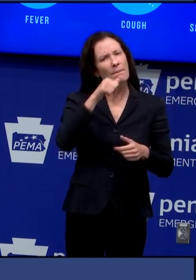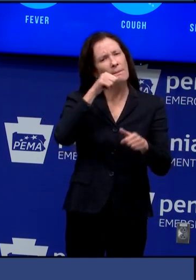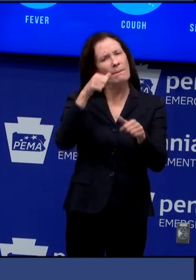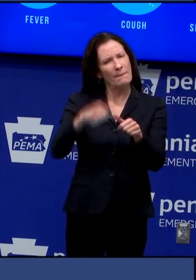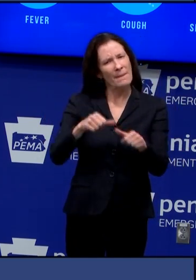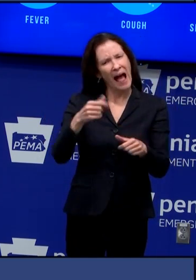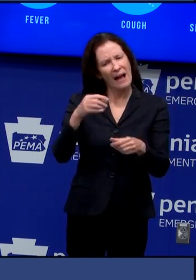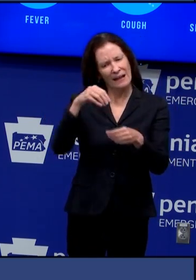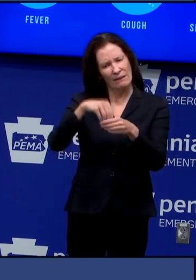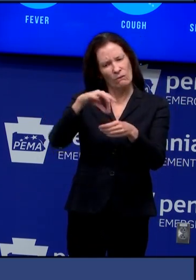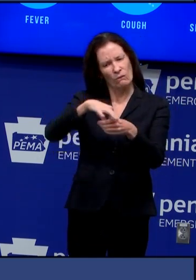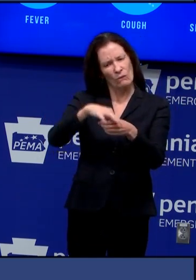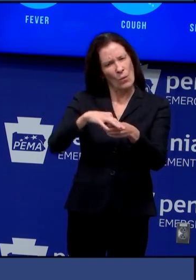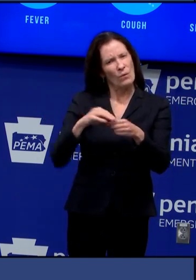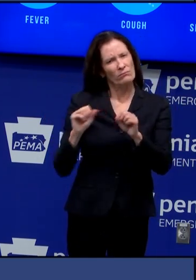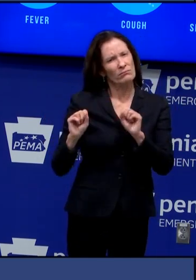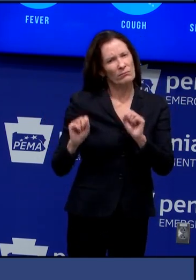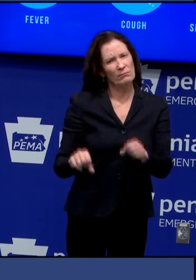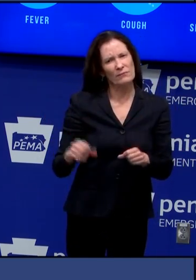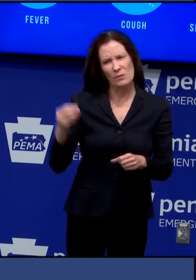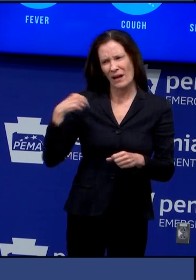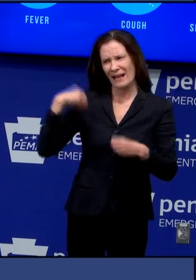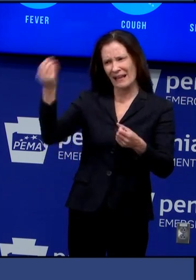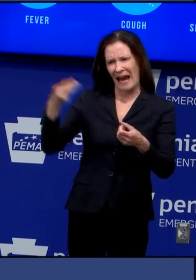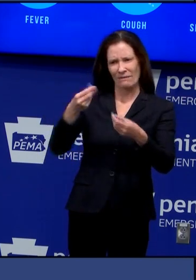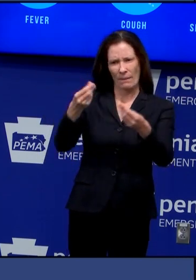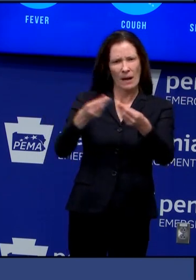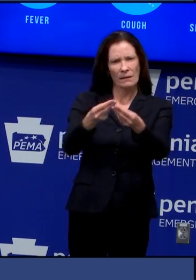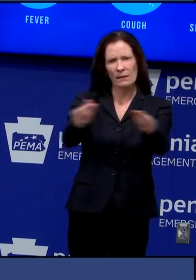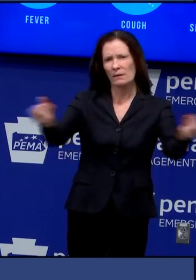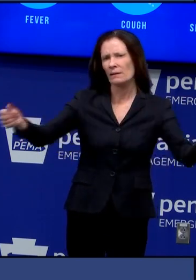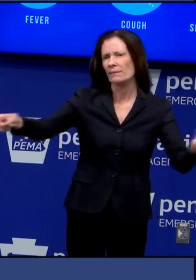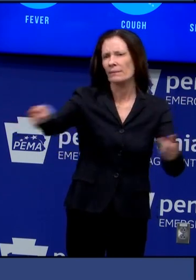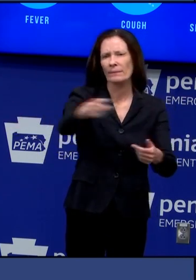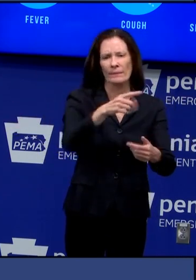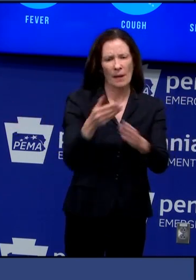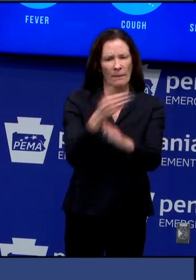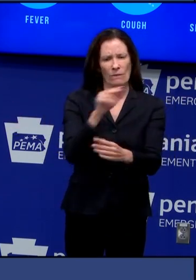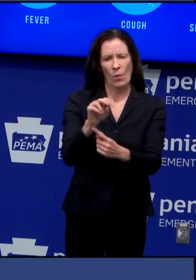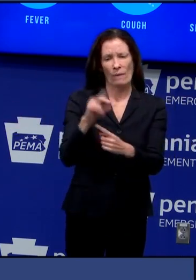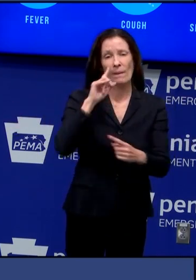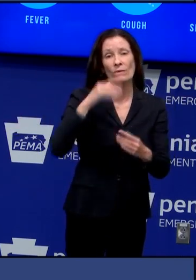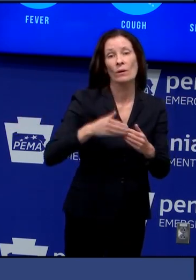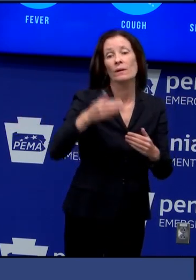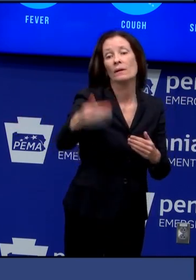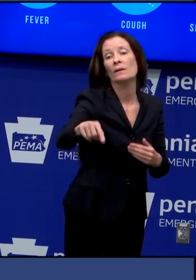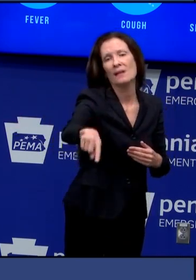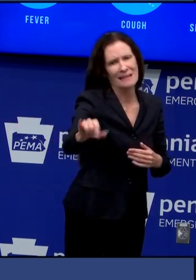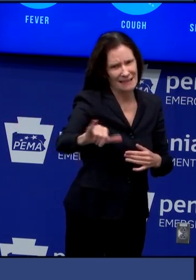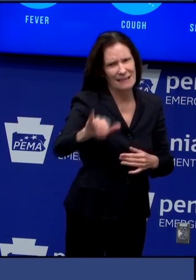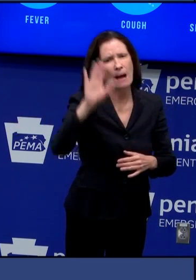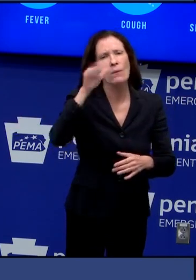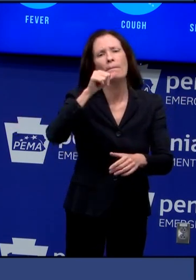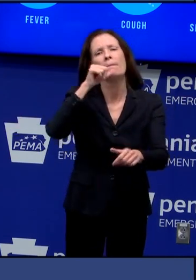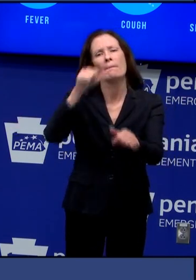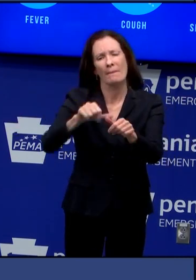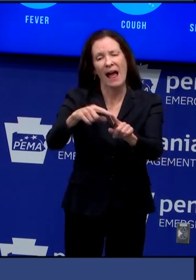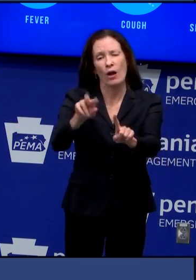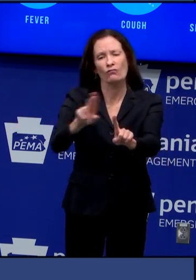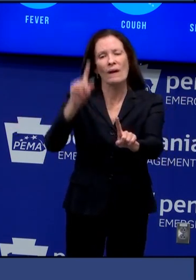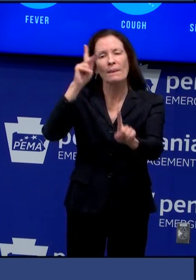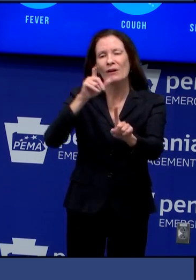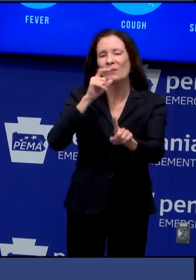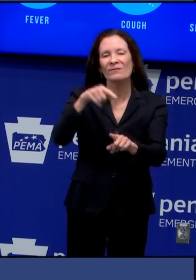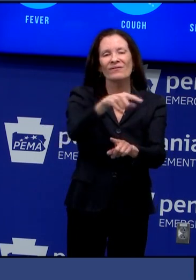appropriations so that we could implement before november a vote by mail option for voters with disabilities but at this time